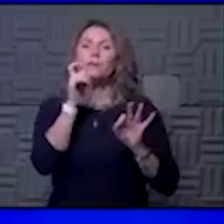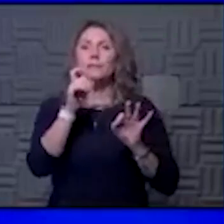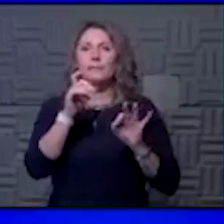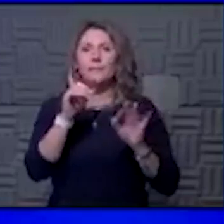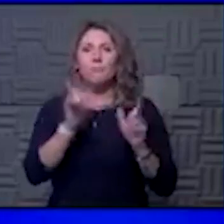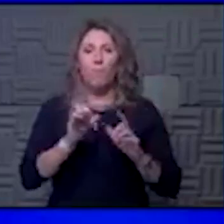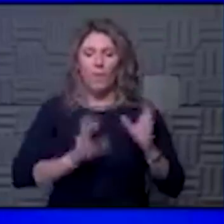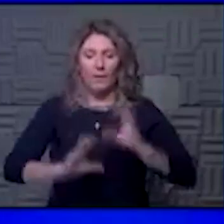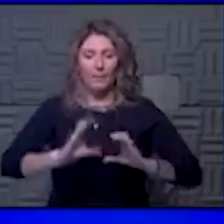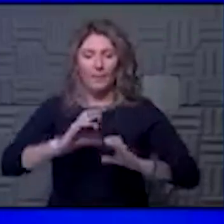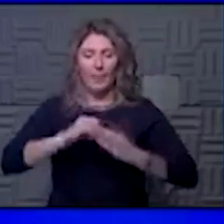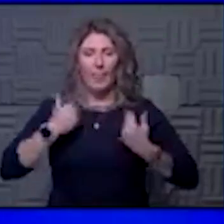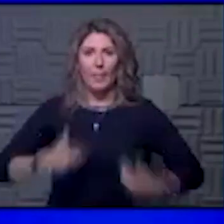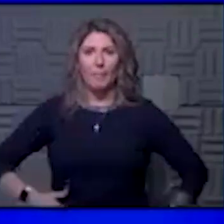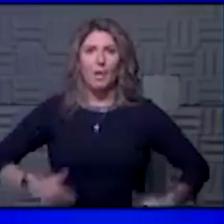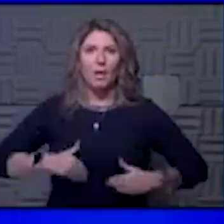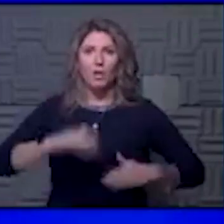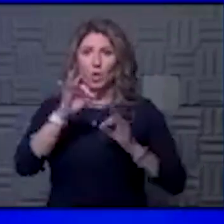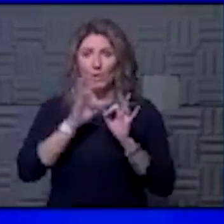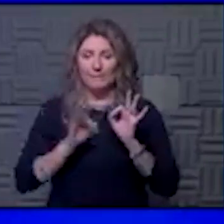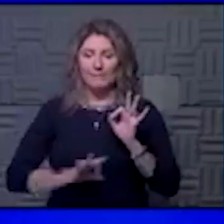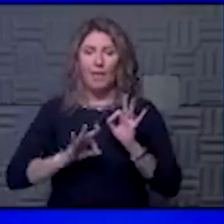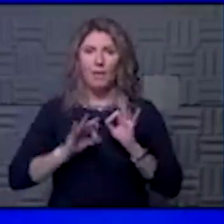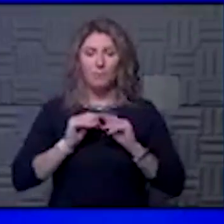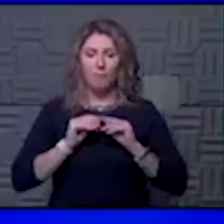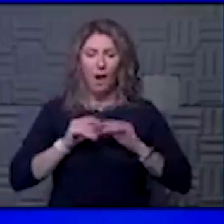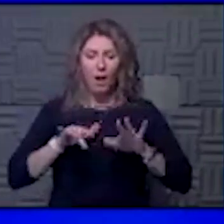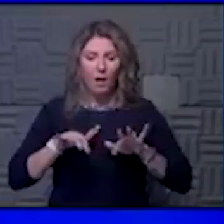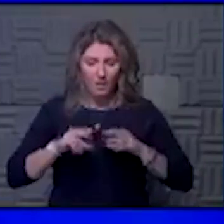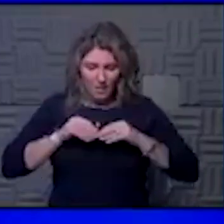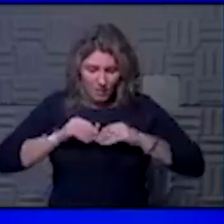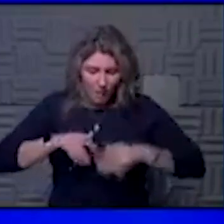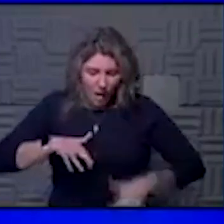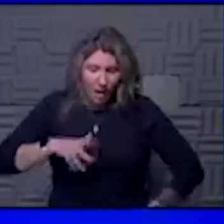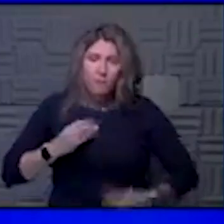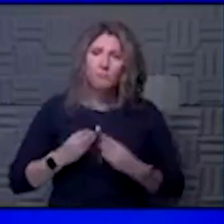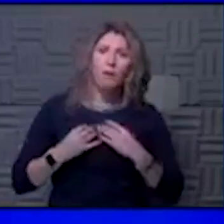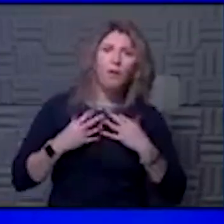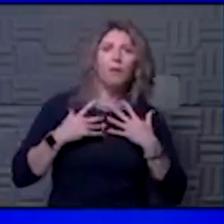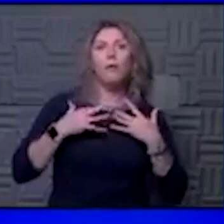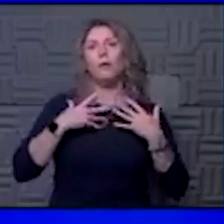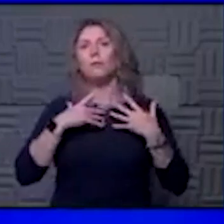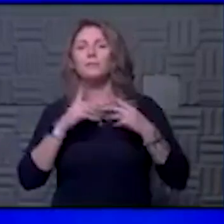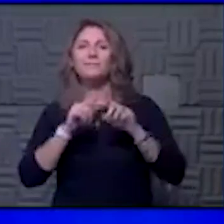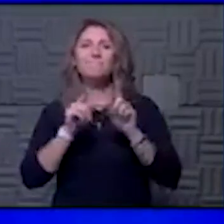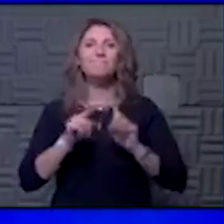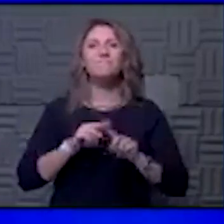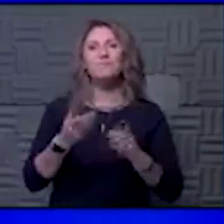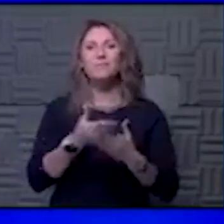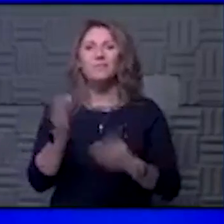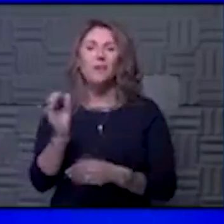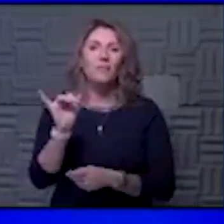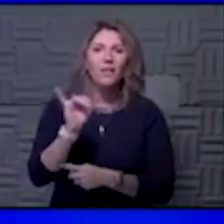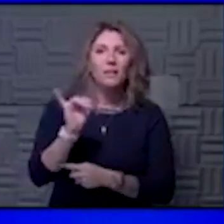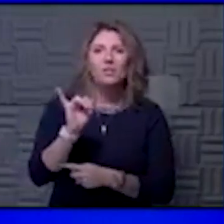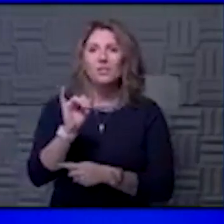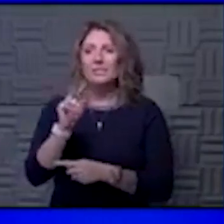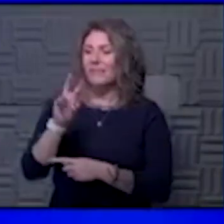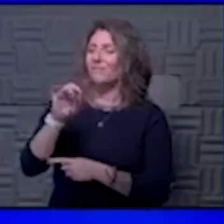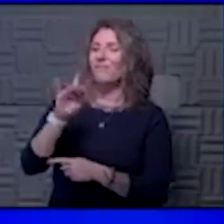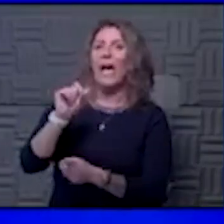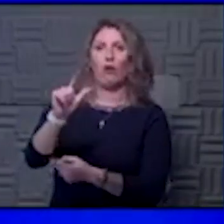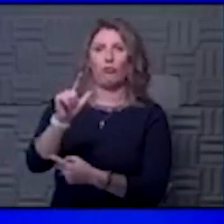very small chemicals in your body that your cells release in response to different insults, such as infection, such as viral infection.